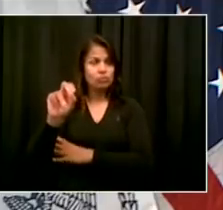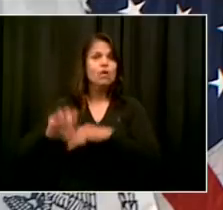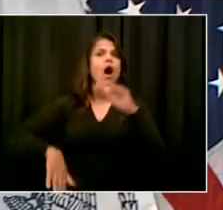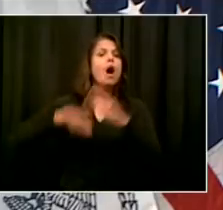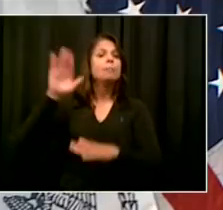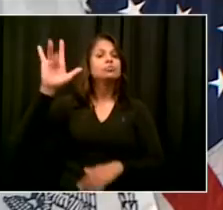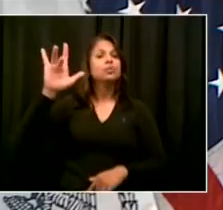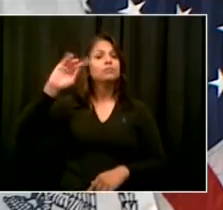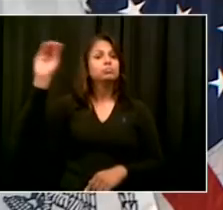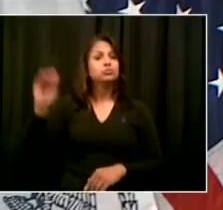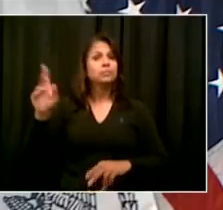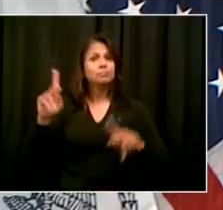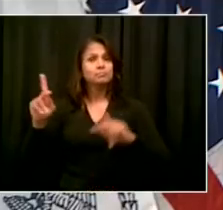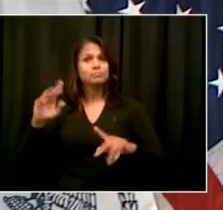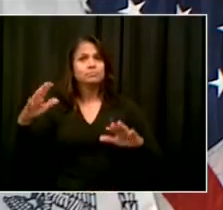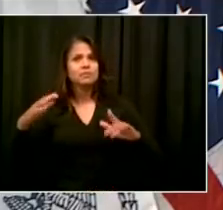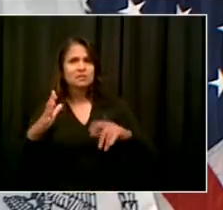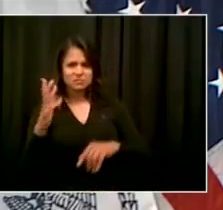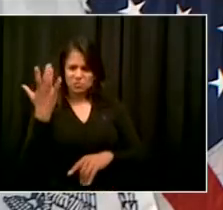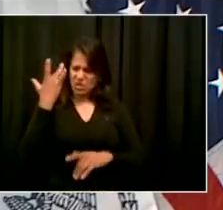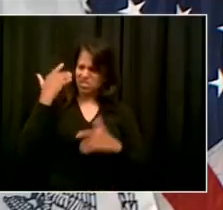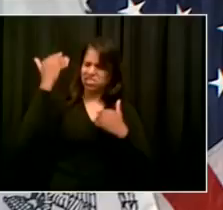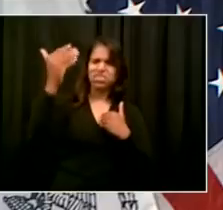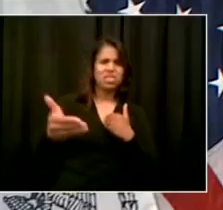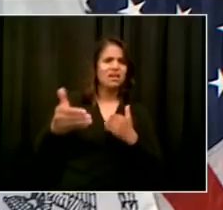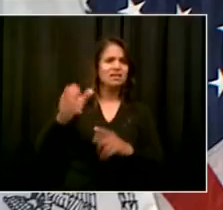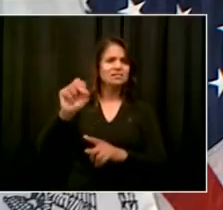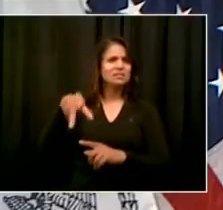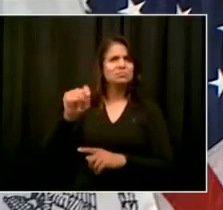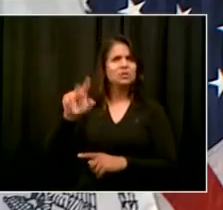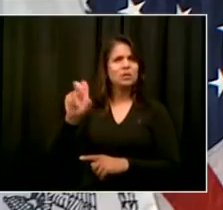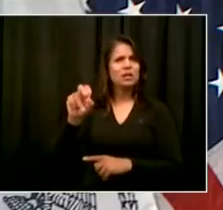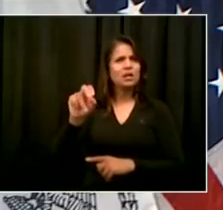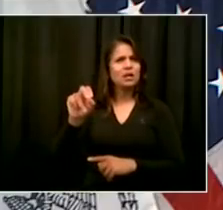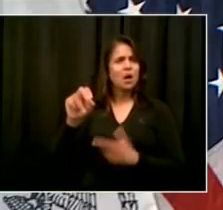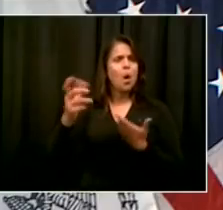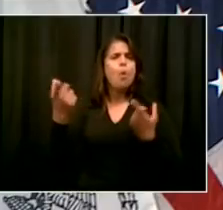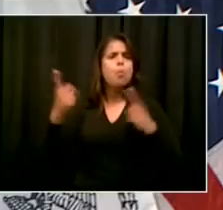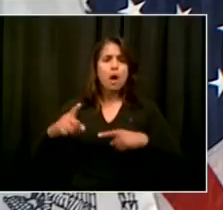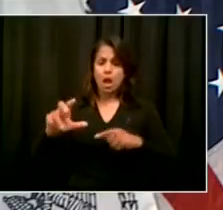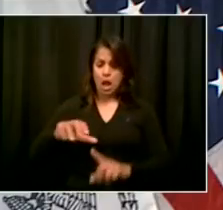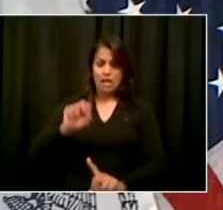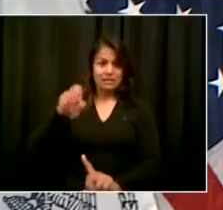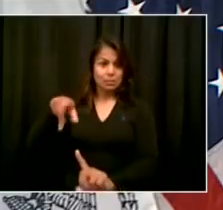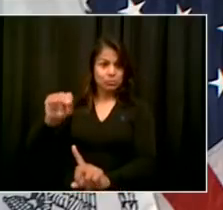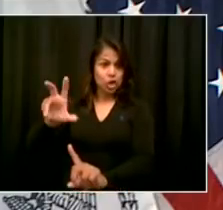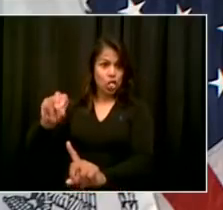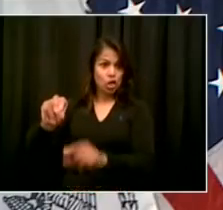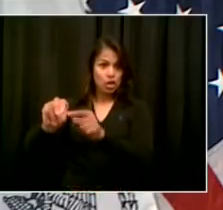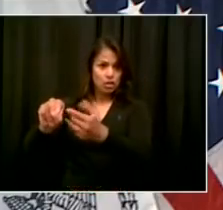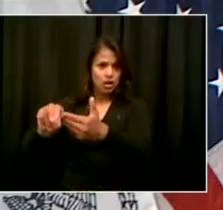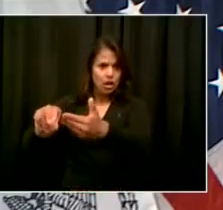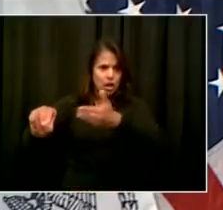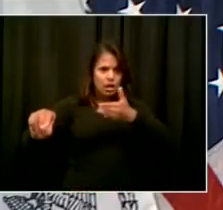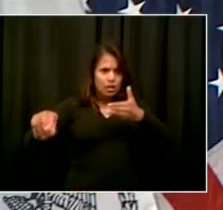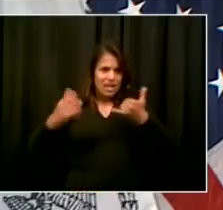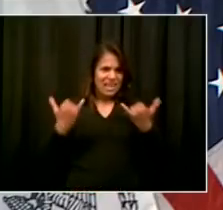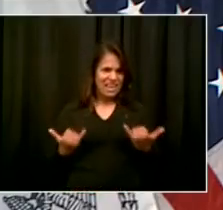Look, I think it's the whole overall picture, Ruben. And again, I really want to say this clearly.